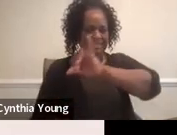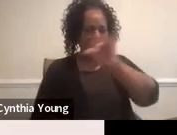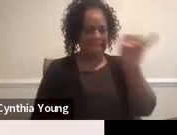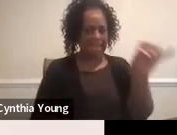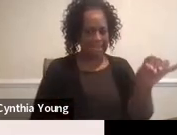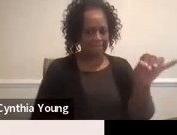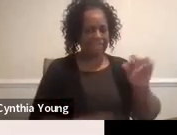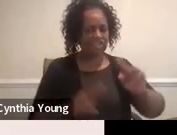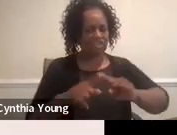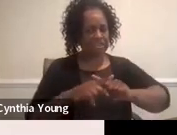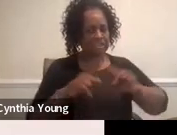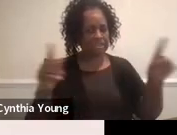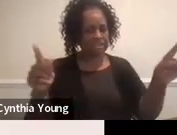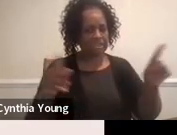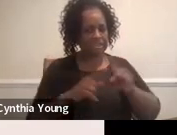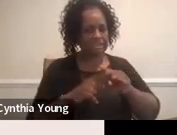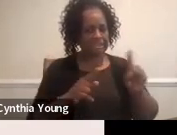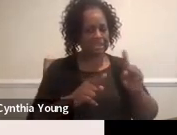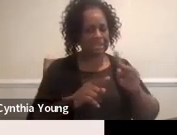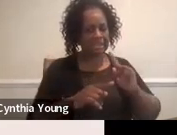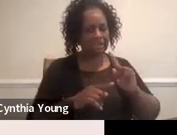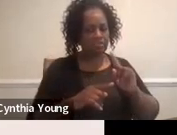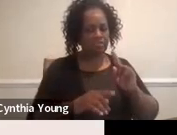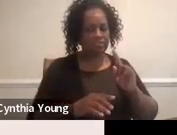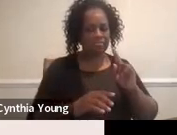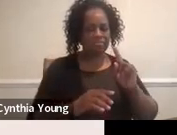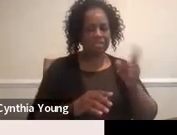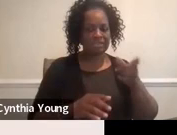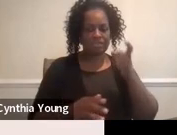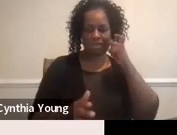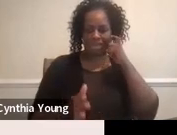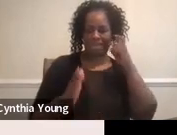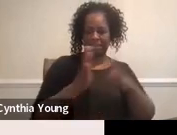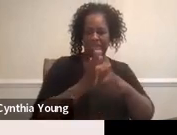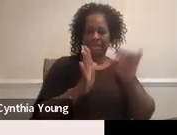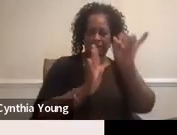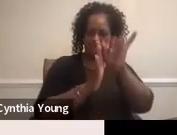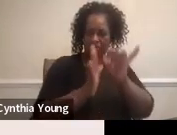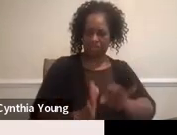It's just a different subset within your district that gets looked at.